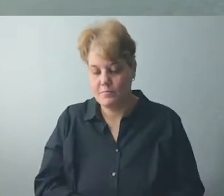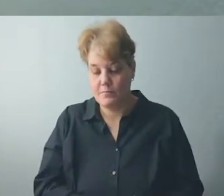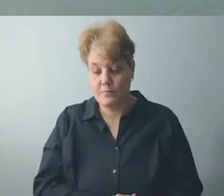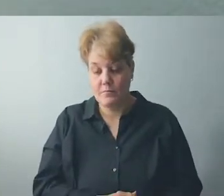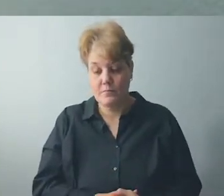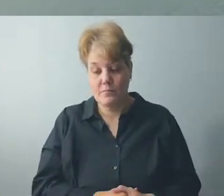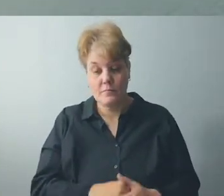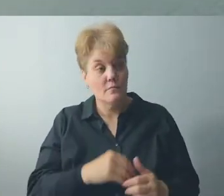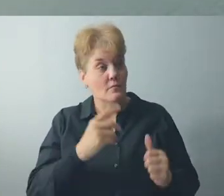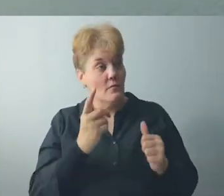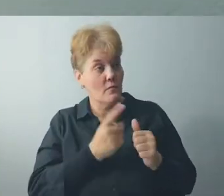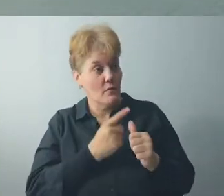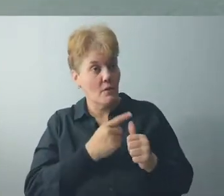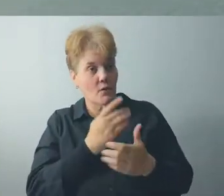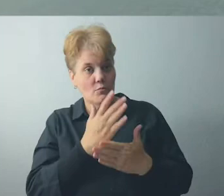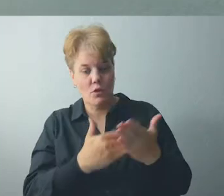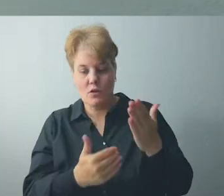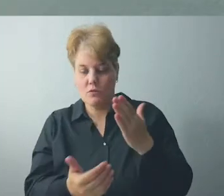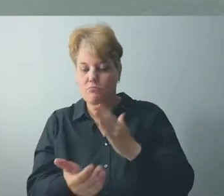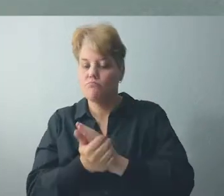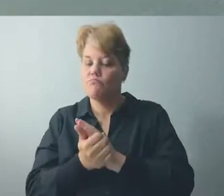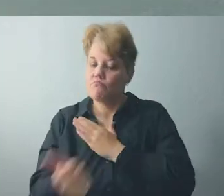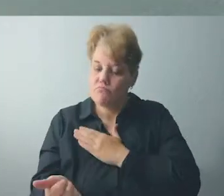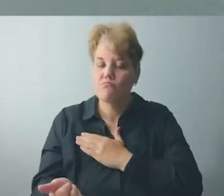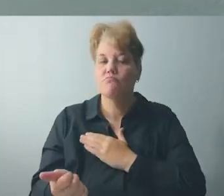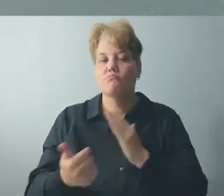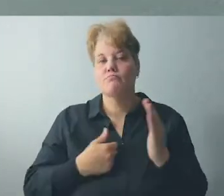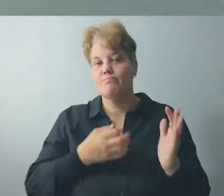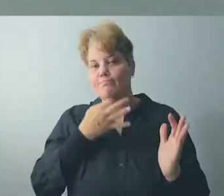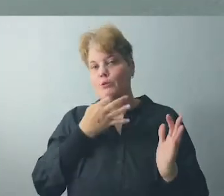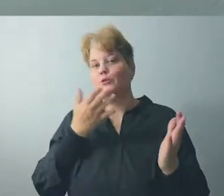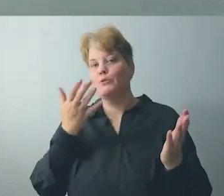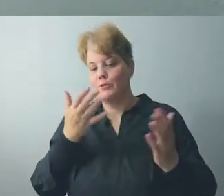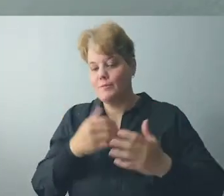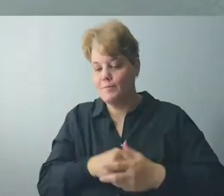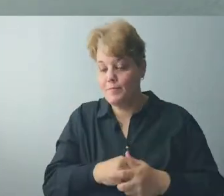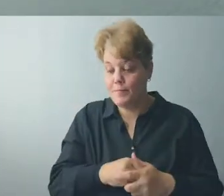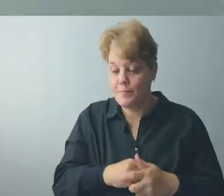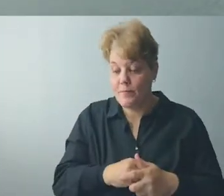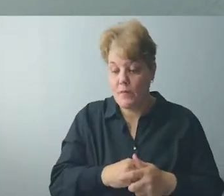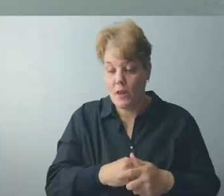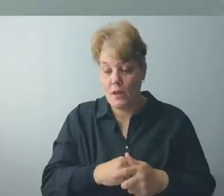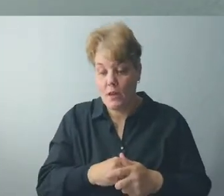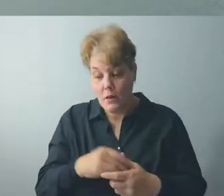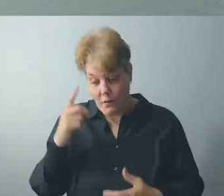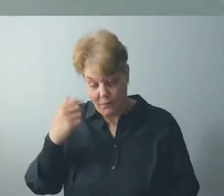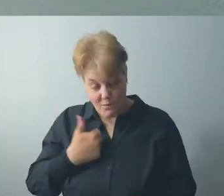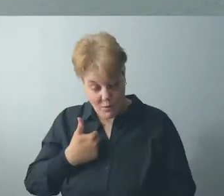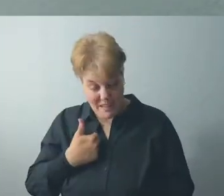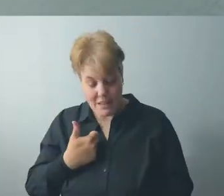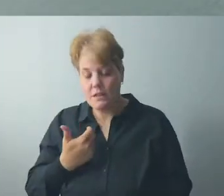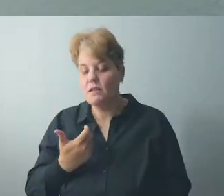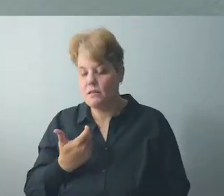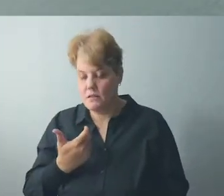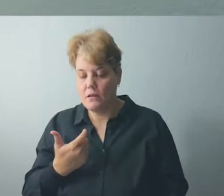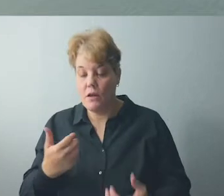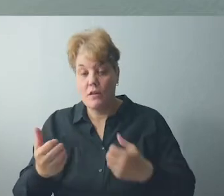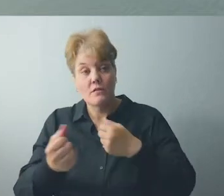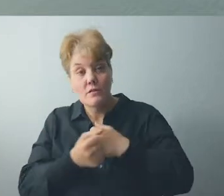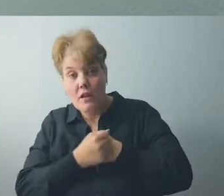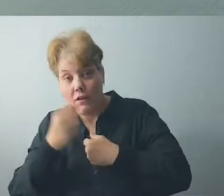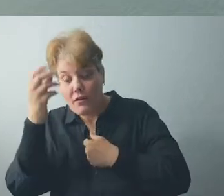to me everything that I am. I feel that I am one of the most blessed people in the entire world,